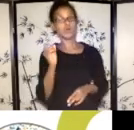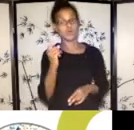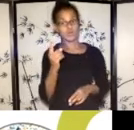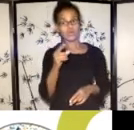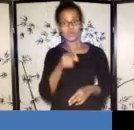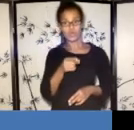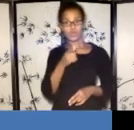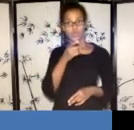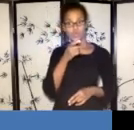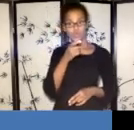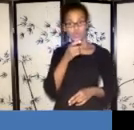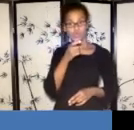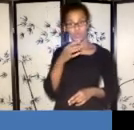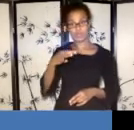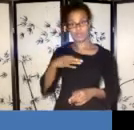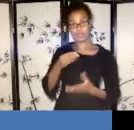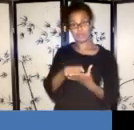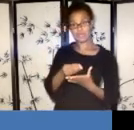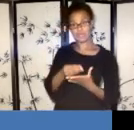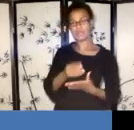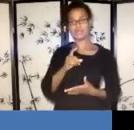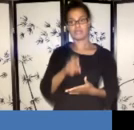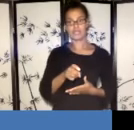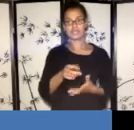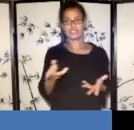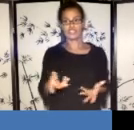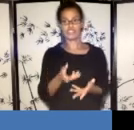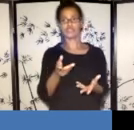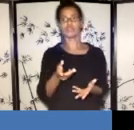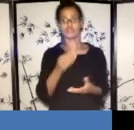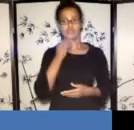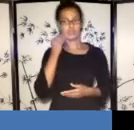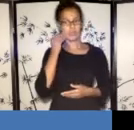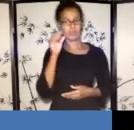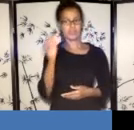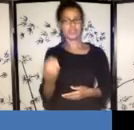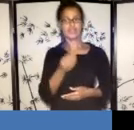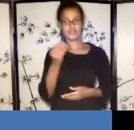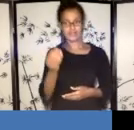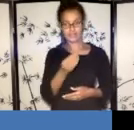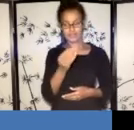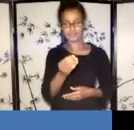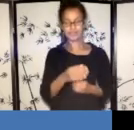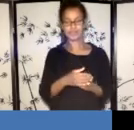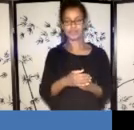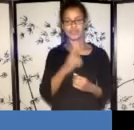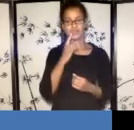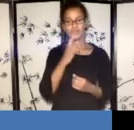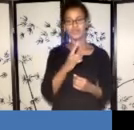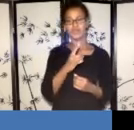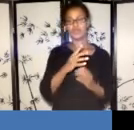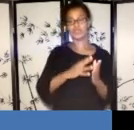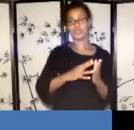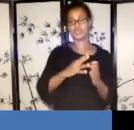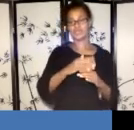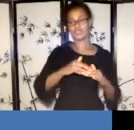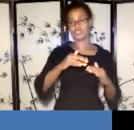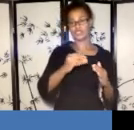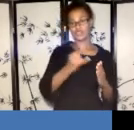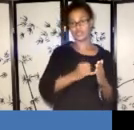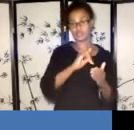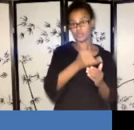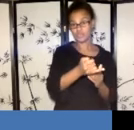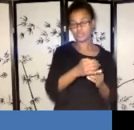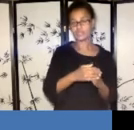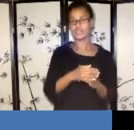folks how that is different for Indigenous arts projects and Indigenous artists in communities and schools specifically.